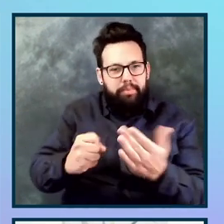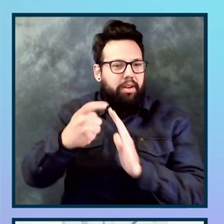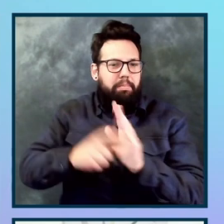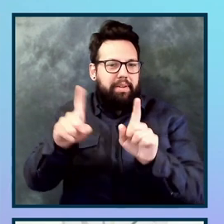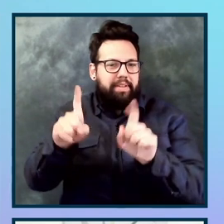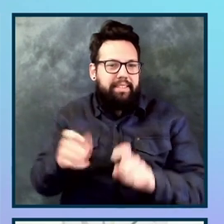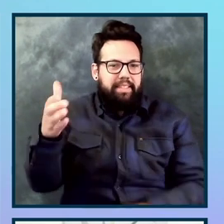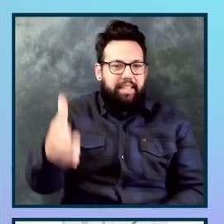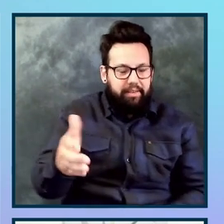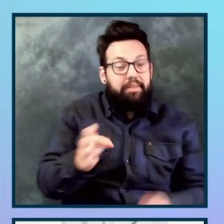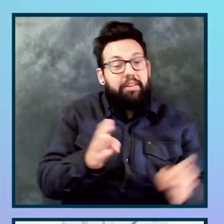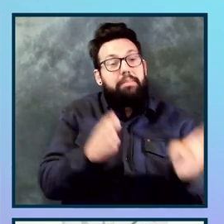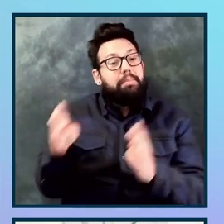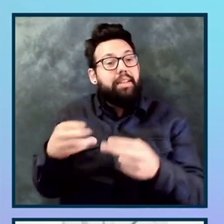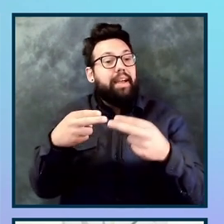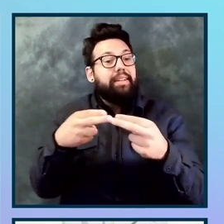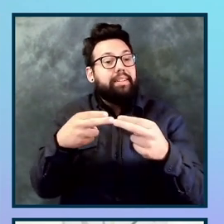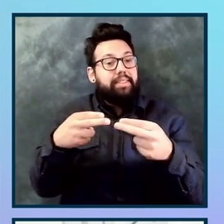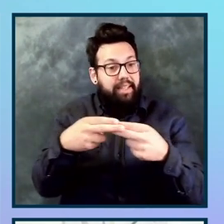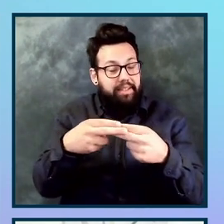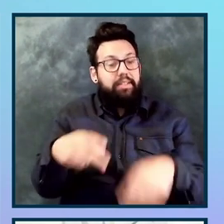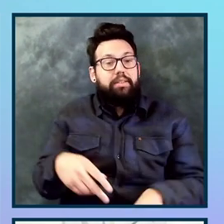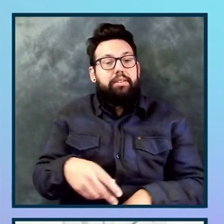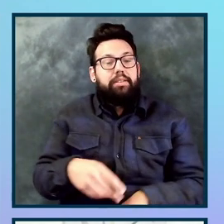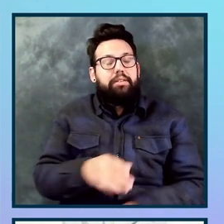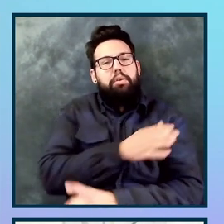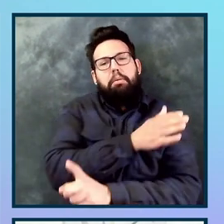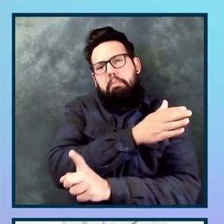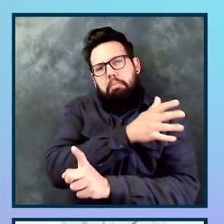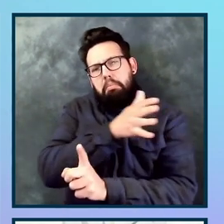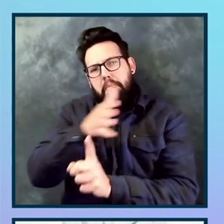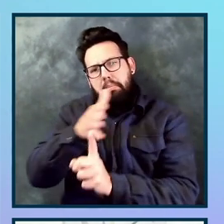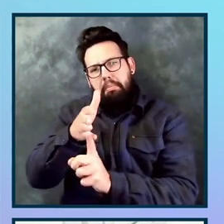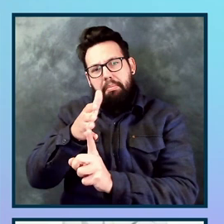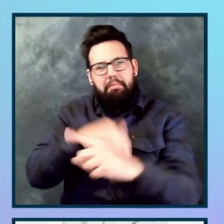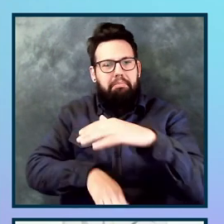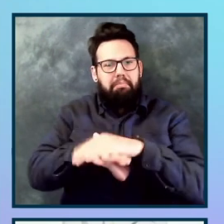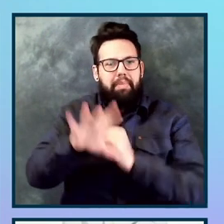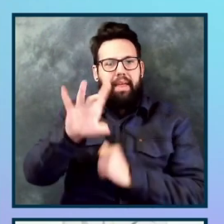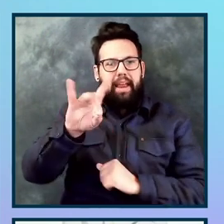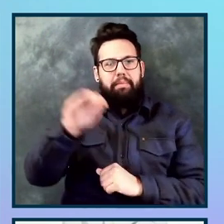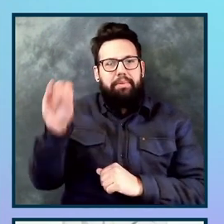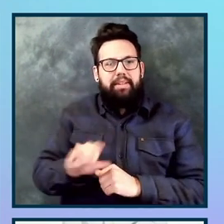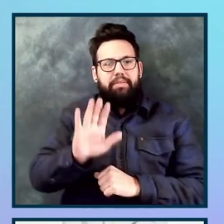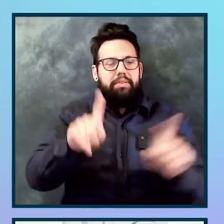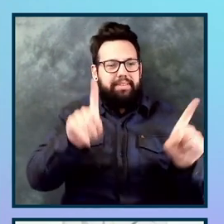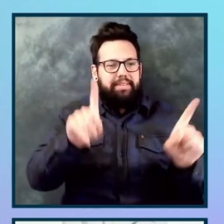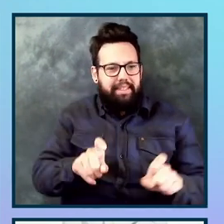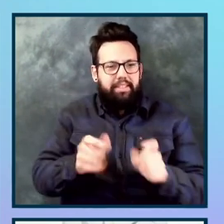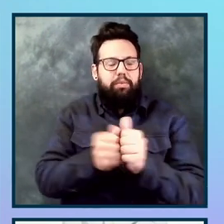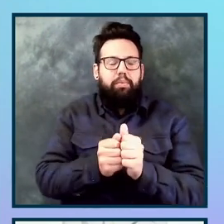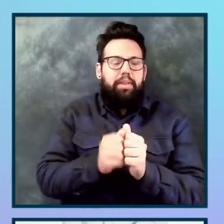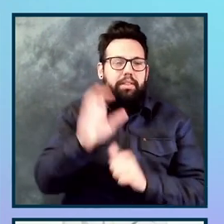but the next slide. Now you're done with 80% of your testing using the linter, using the browser